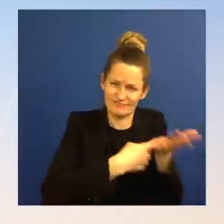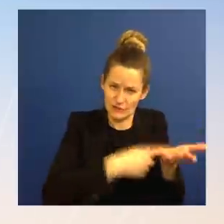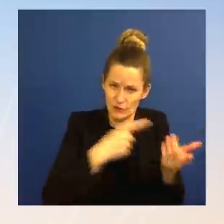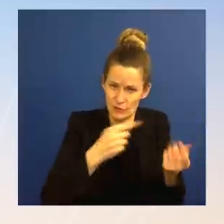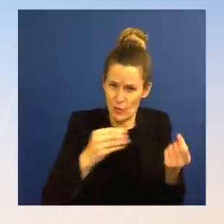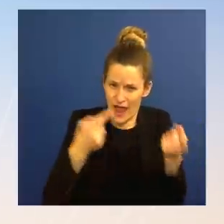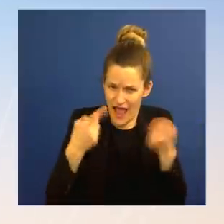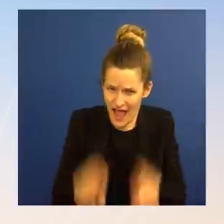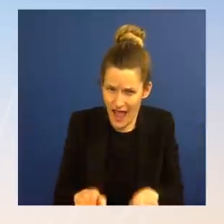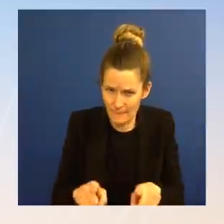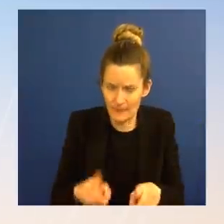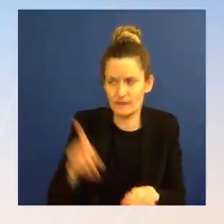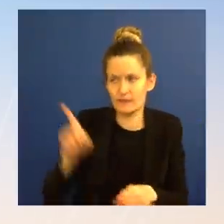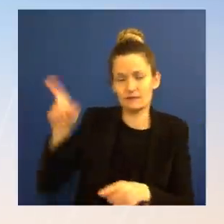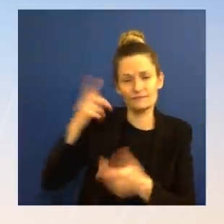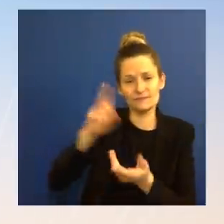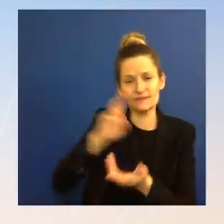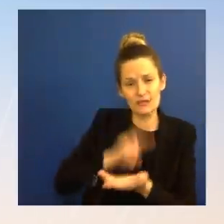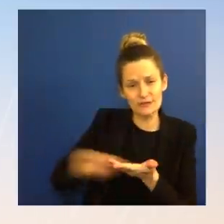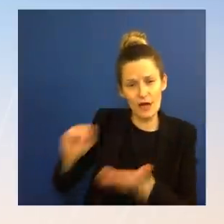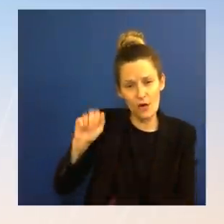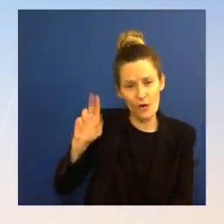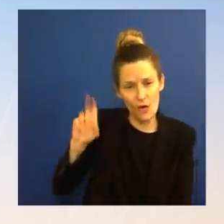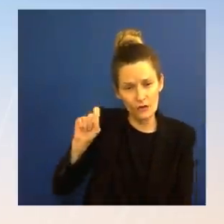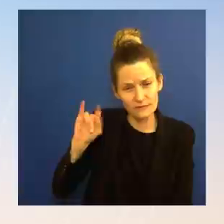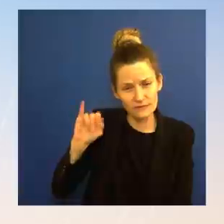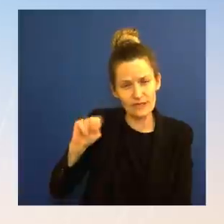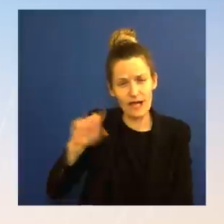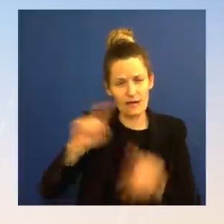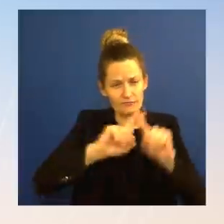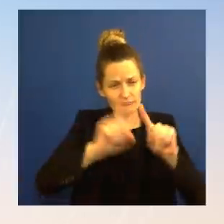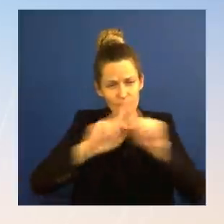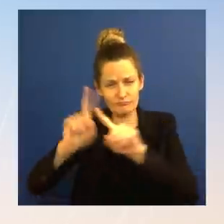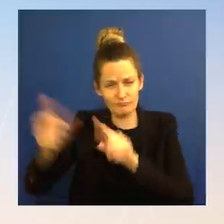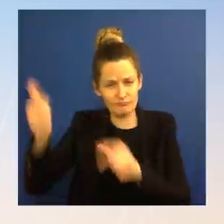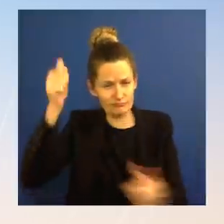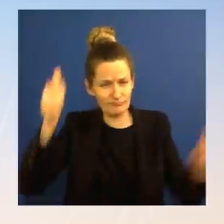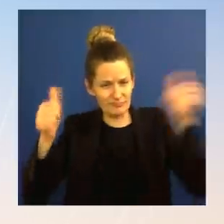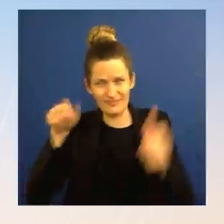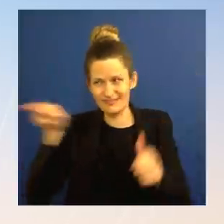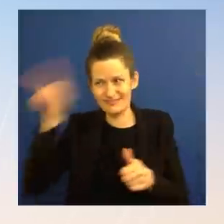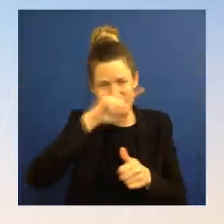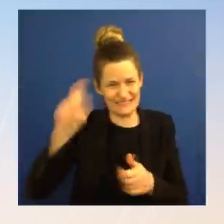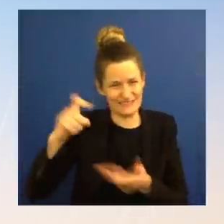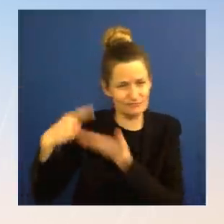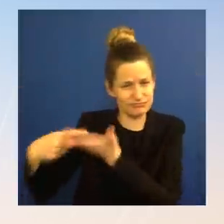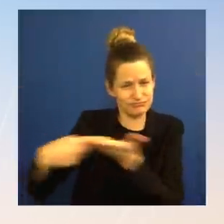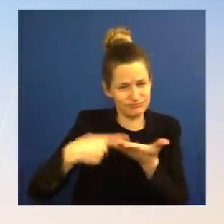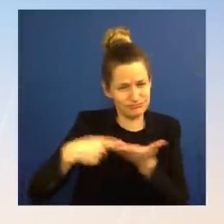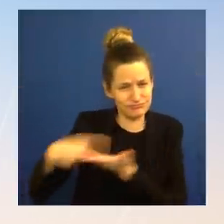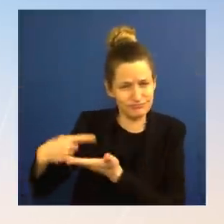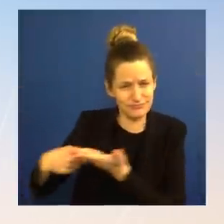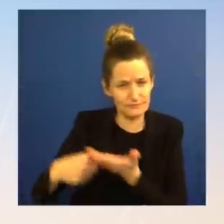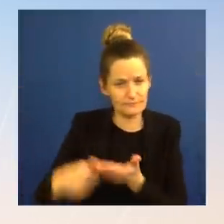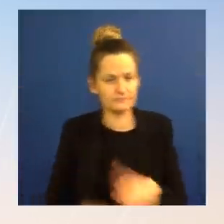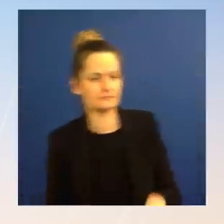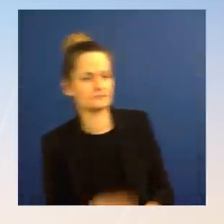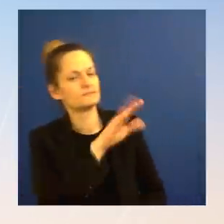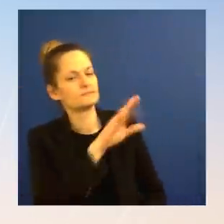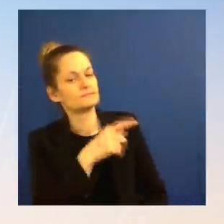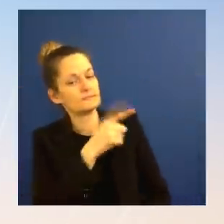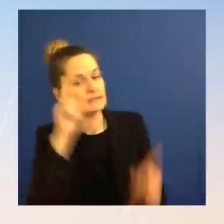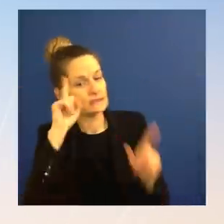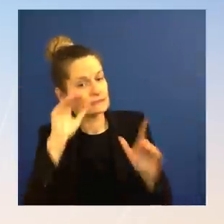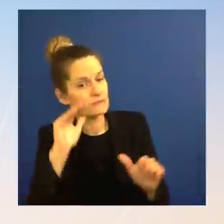The And then should we expect that the U.S. Export-Import Bank is going to continue to underwrite loans that would support